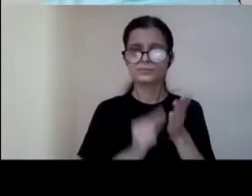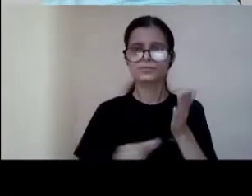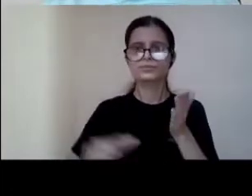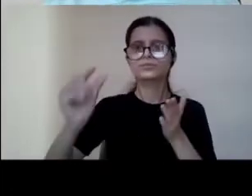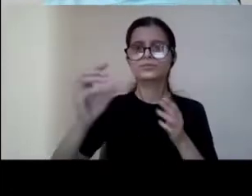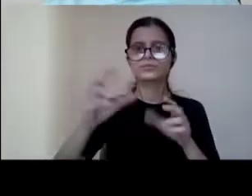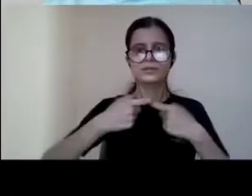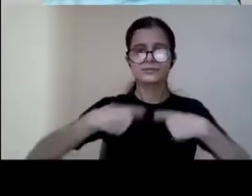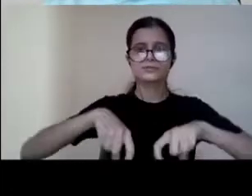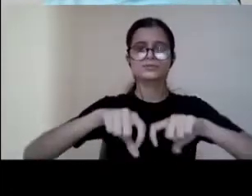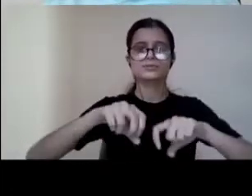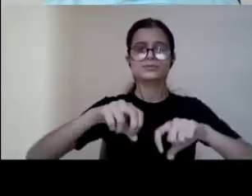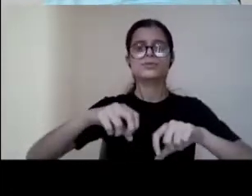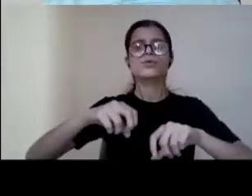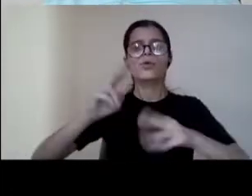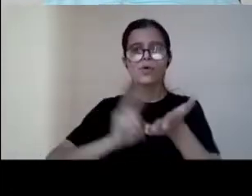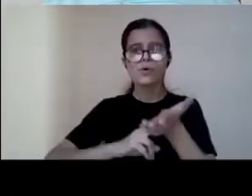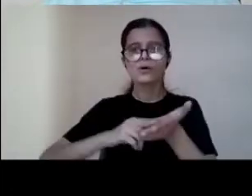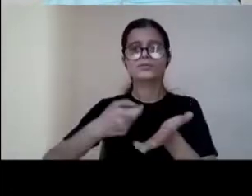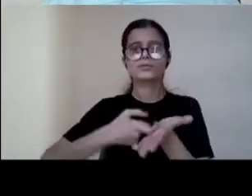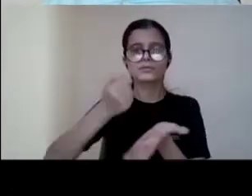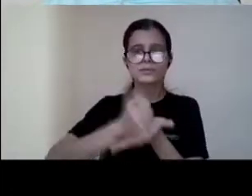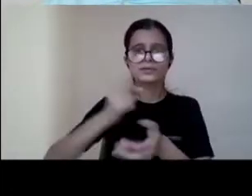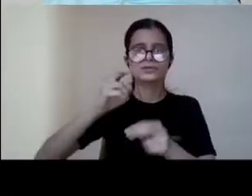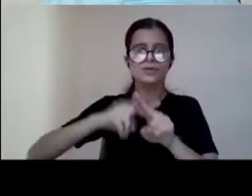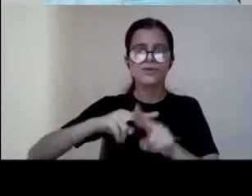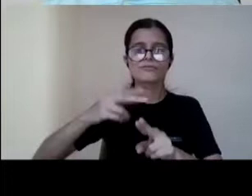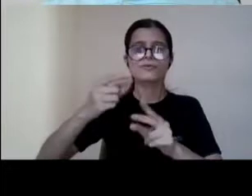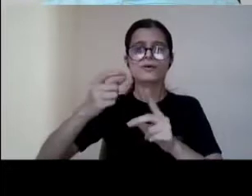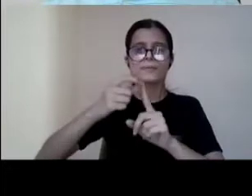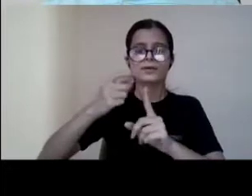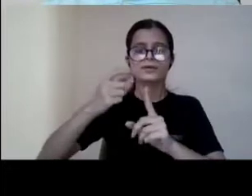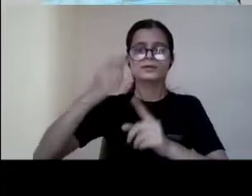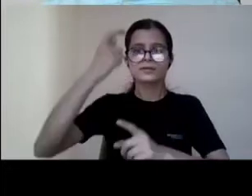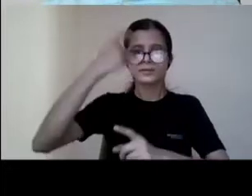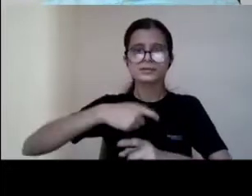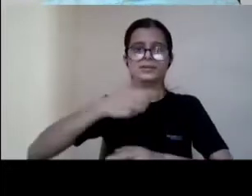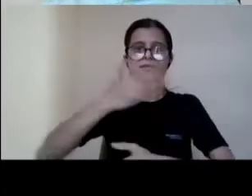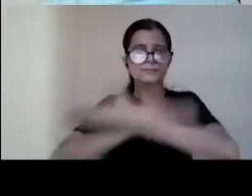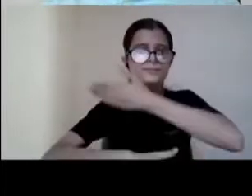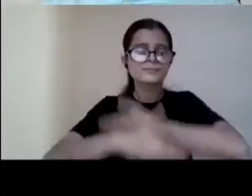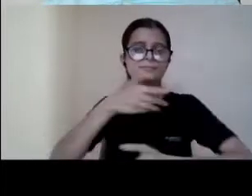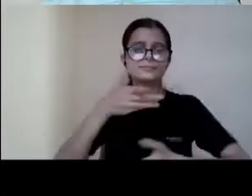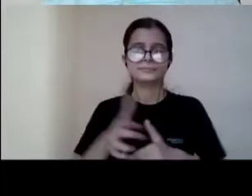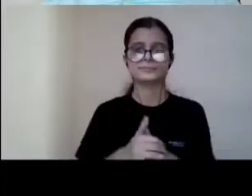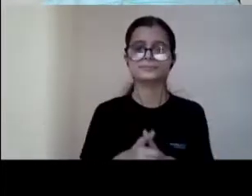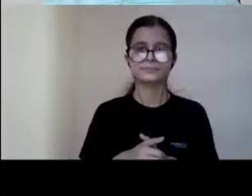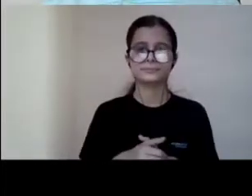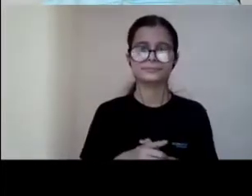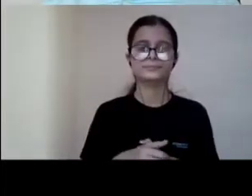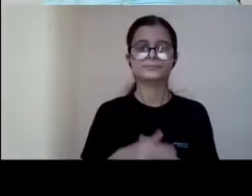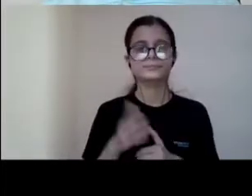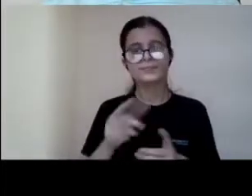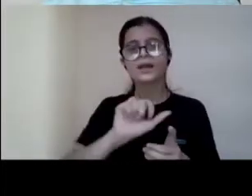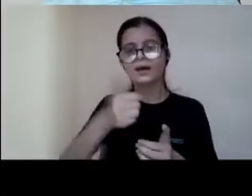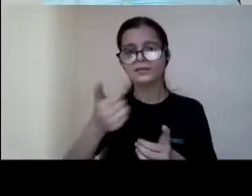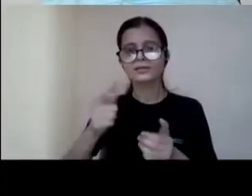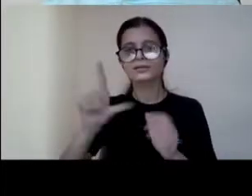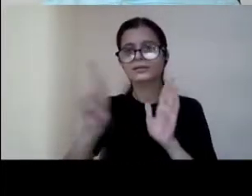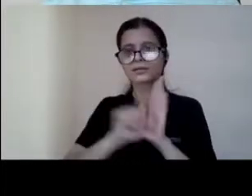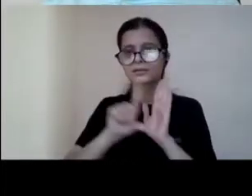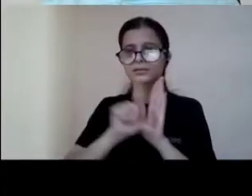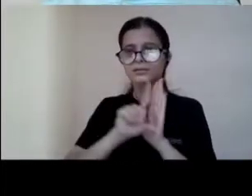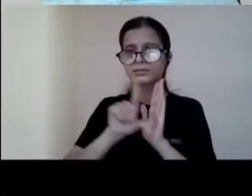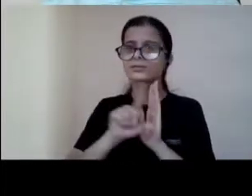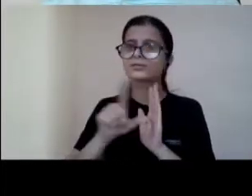of persons with disabilities and this is the second you can say this is another law um there's